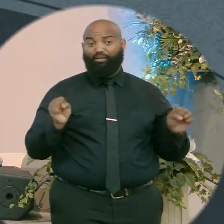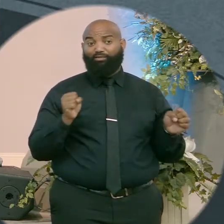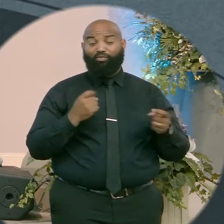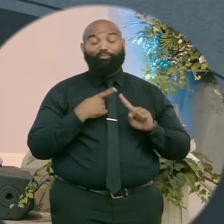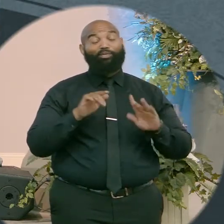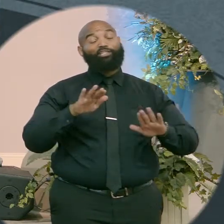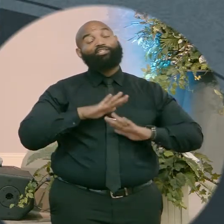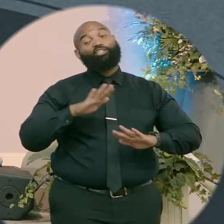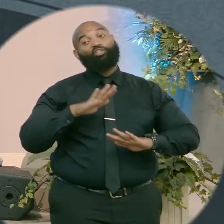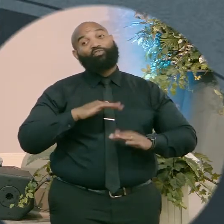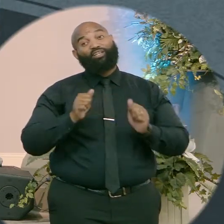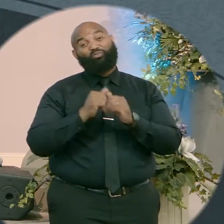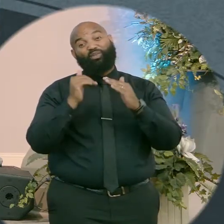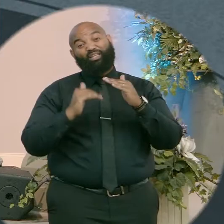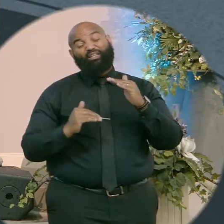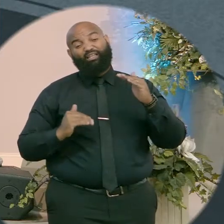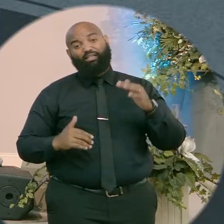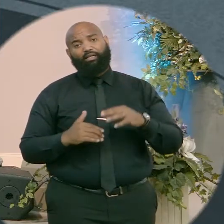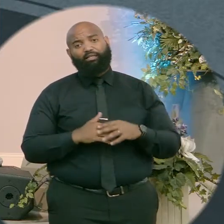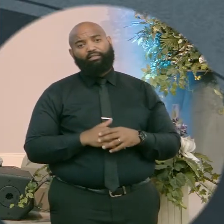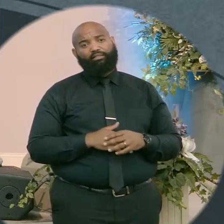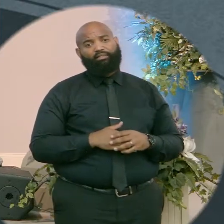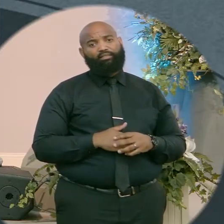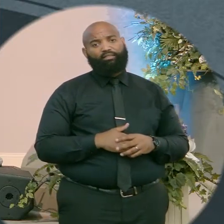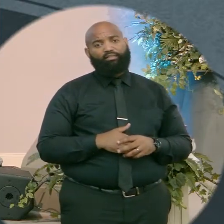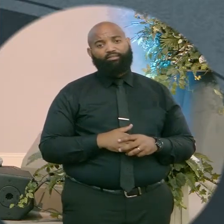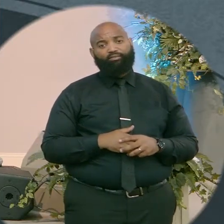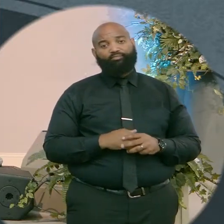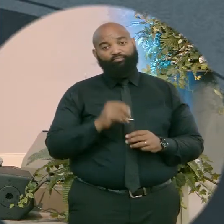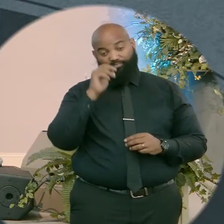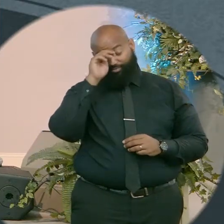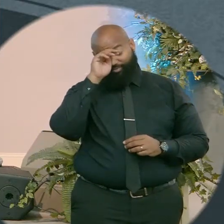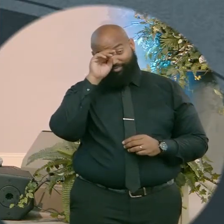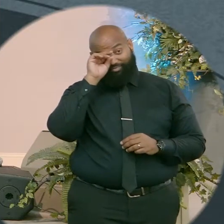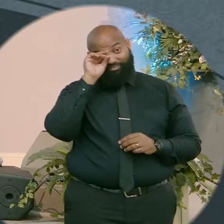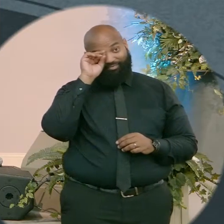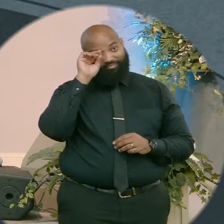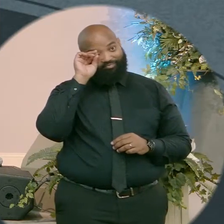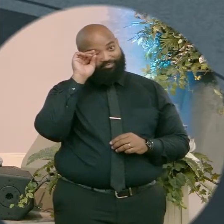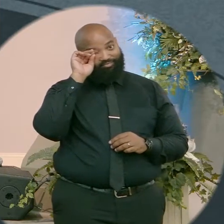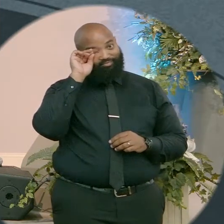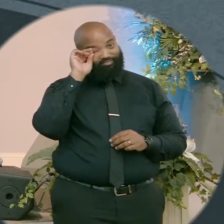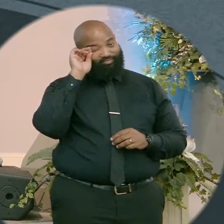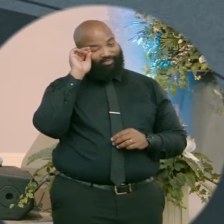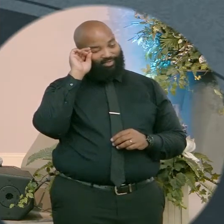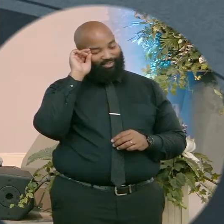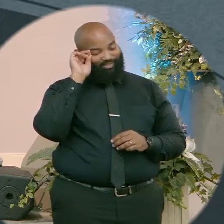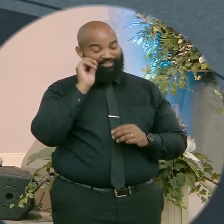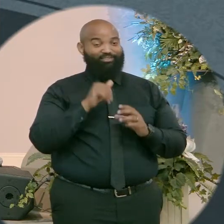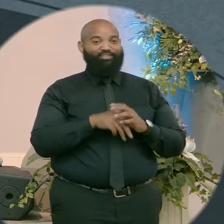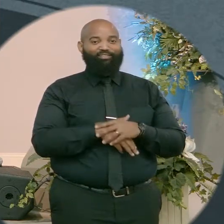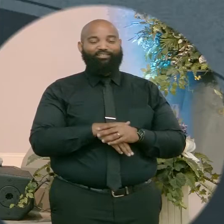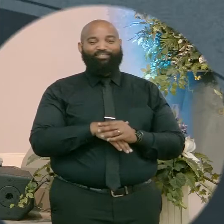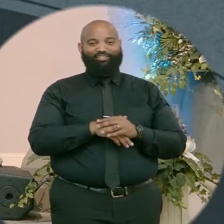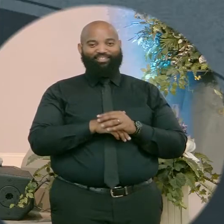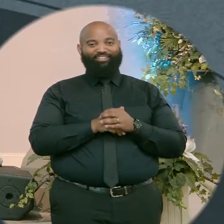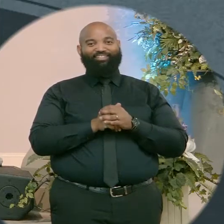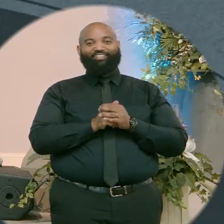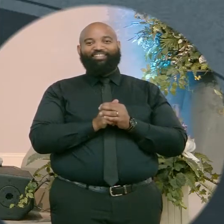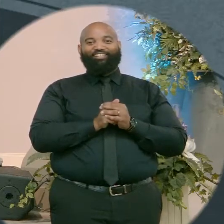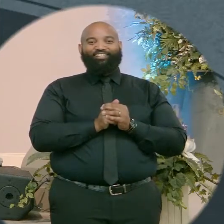I ain't mad at your two but if you got insurance to get 30 to make a set, food would probably taste a whole lot better if you could chew it.